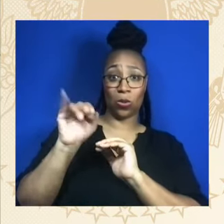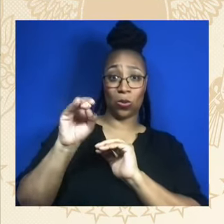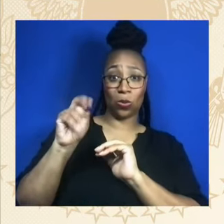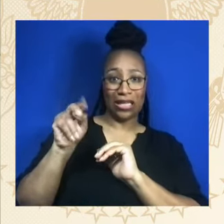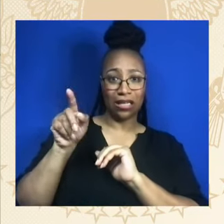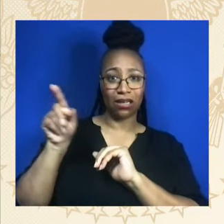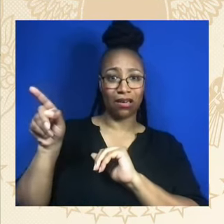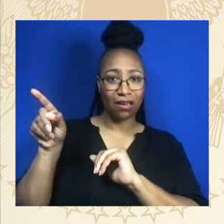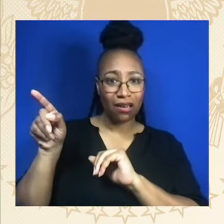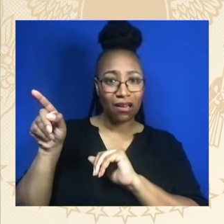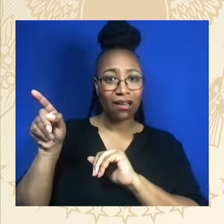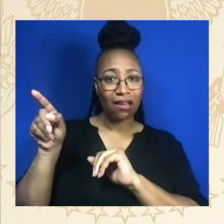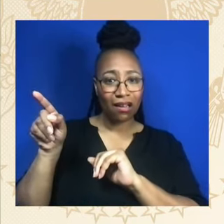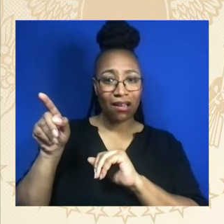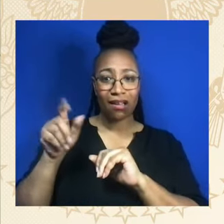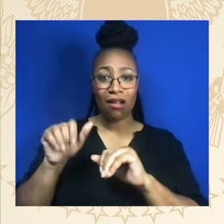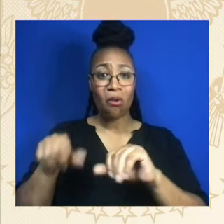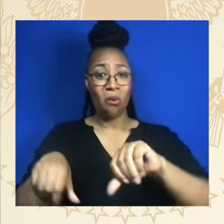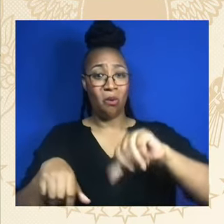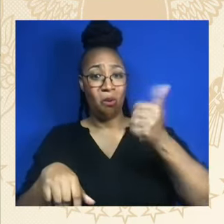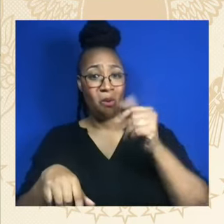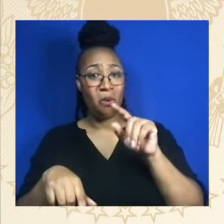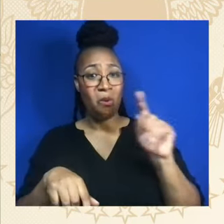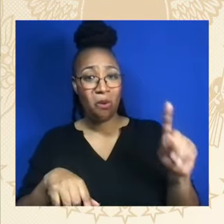to pass police reform legislation.